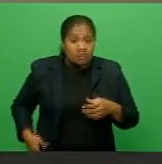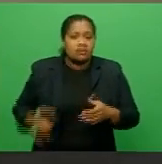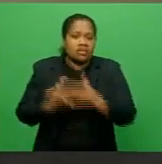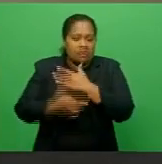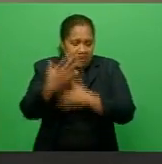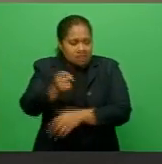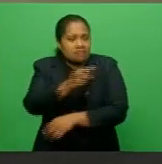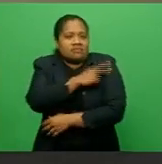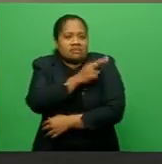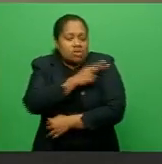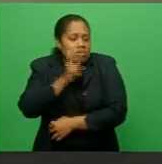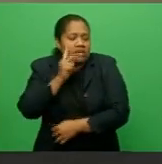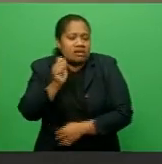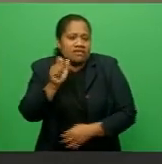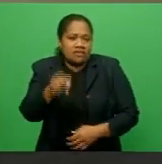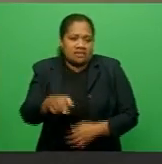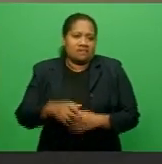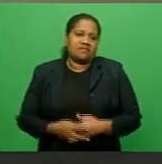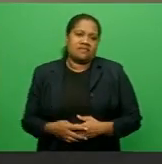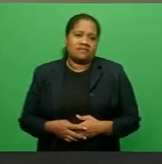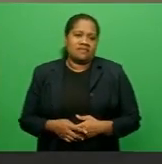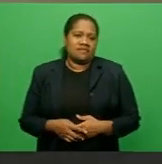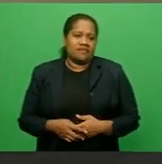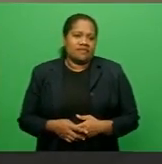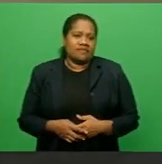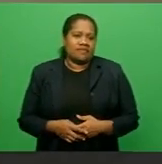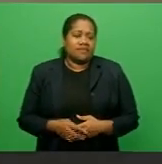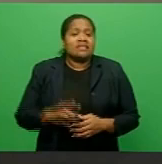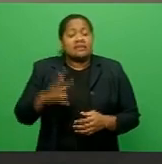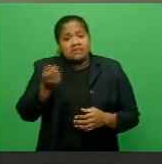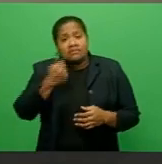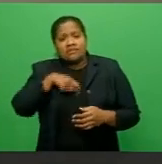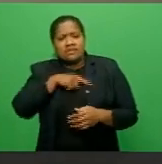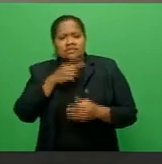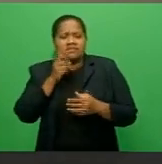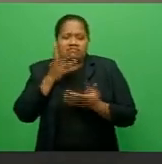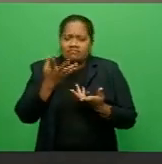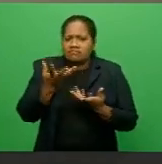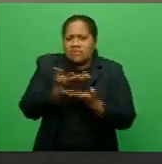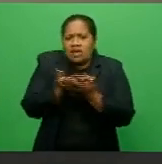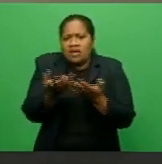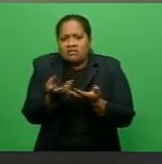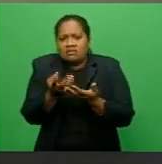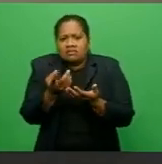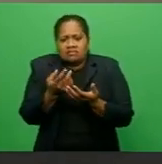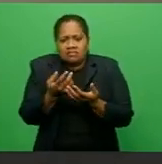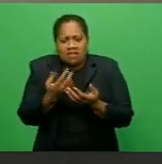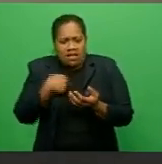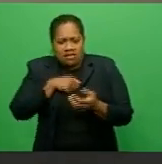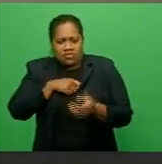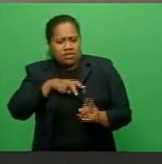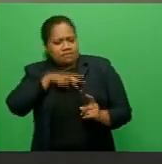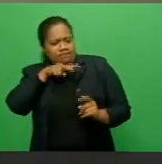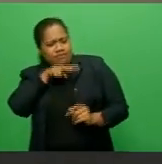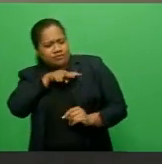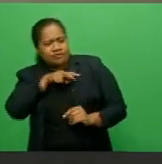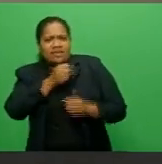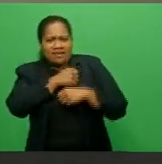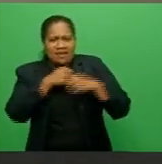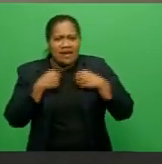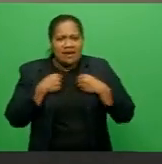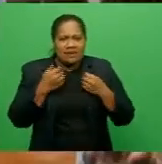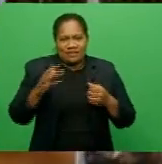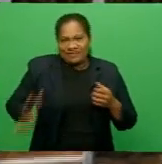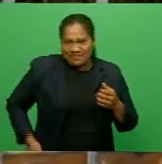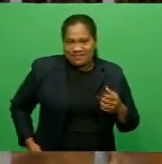raised and how the dogs are treated. Some of it has to do with our perceptions about dogs. Some of it has to do with we allow